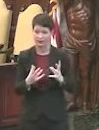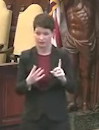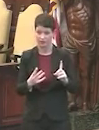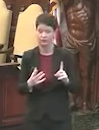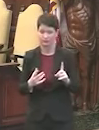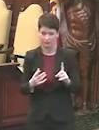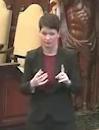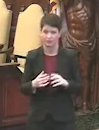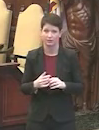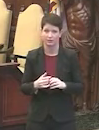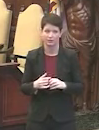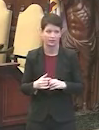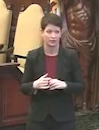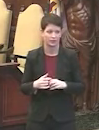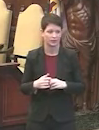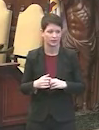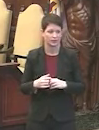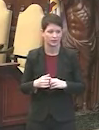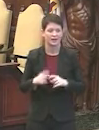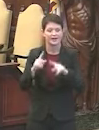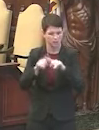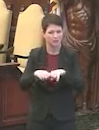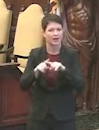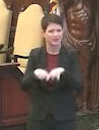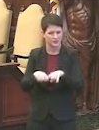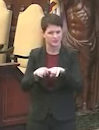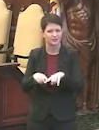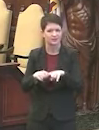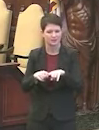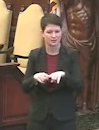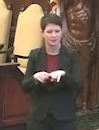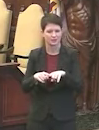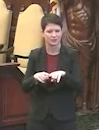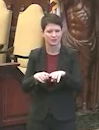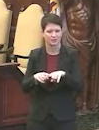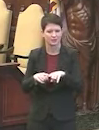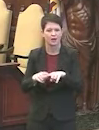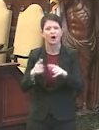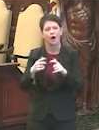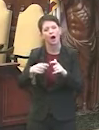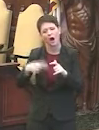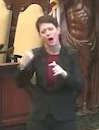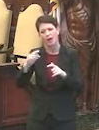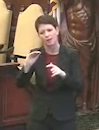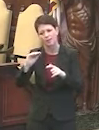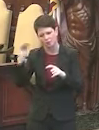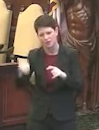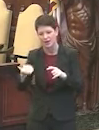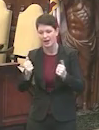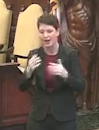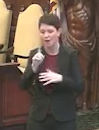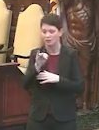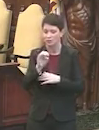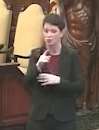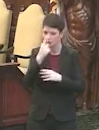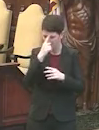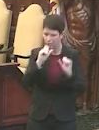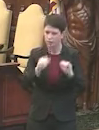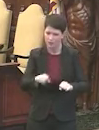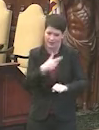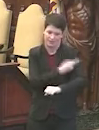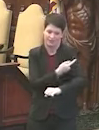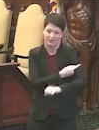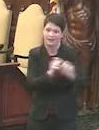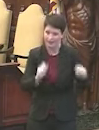yes, it is dependent, not entirely, but in large part on how many doses we think that they can deliver.